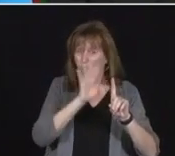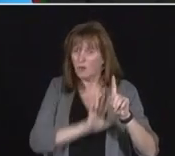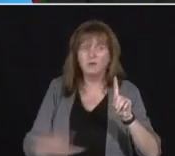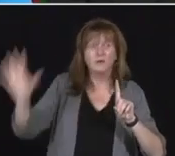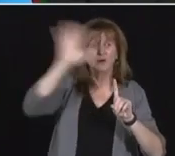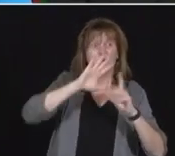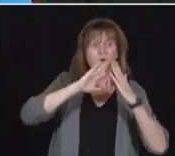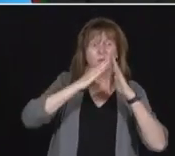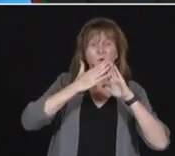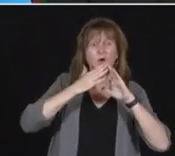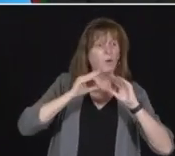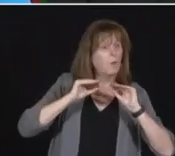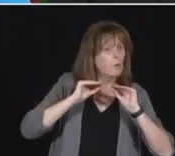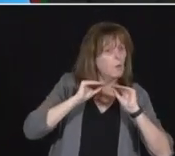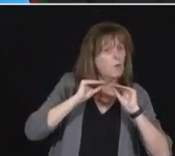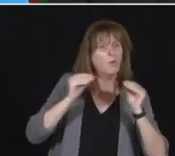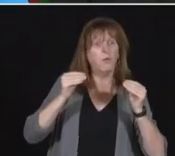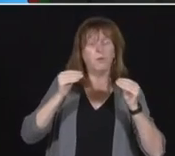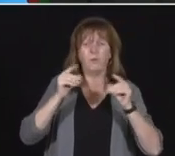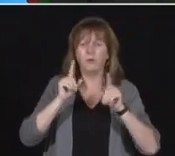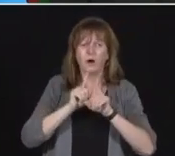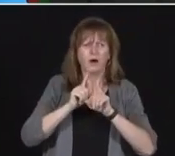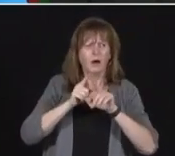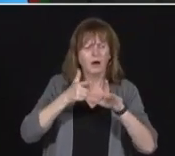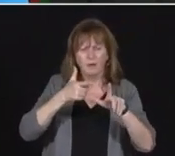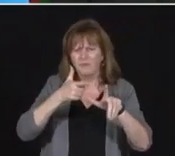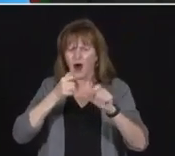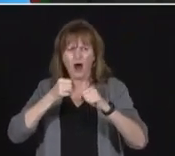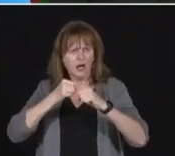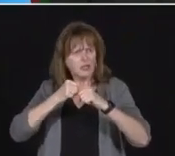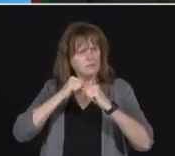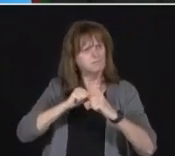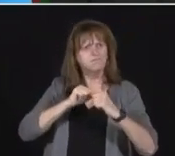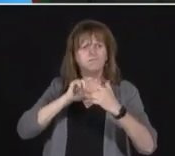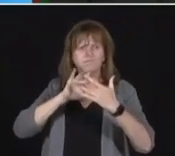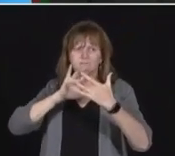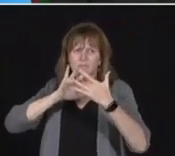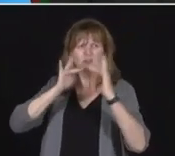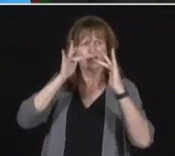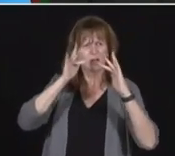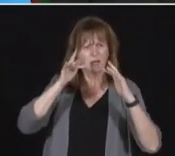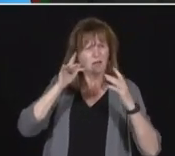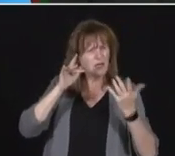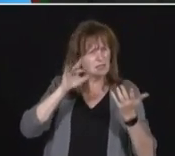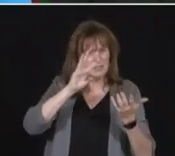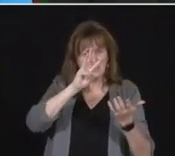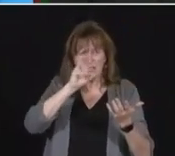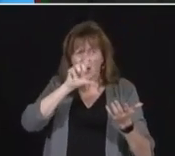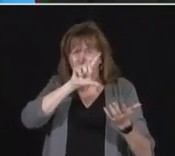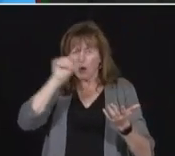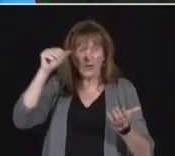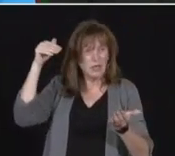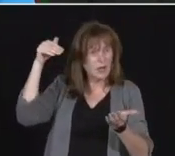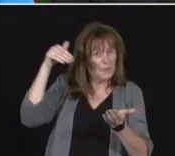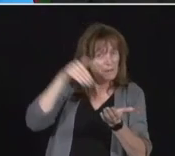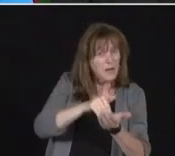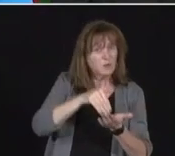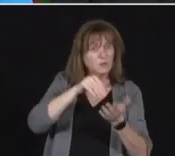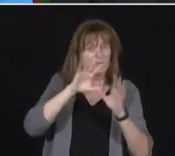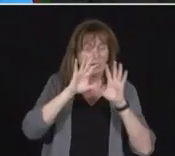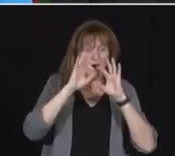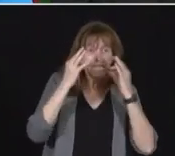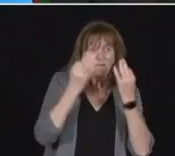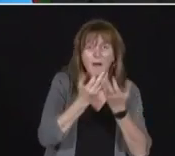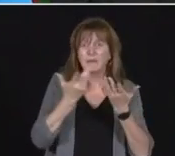have access to reliable internet service. That is 620,000 families, businesses and households.